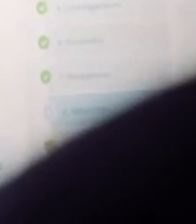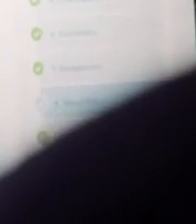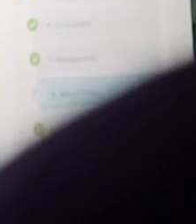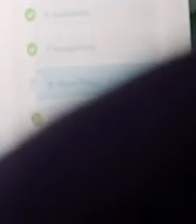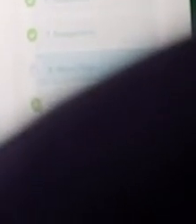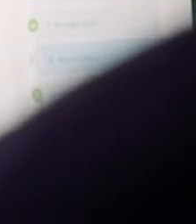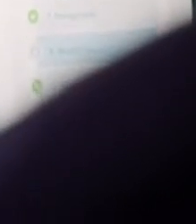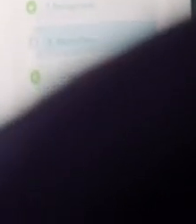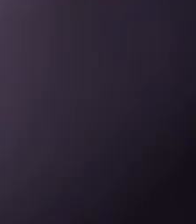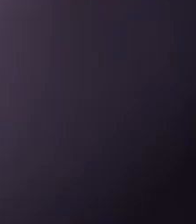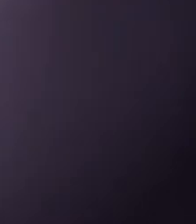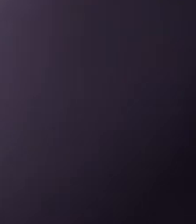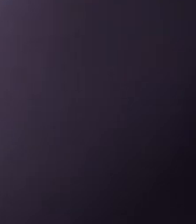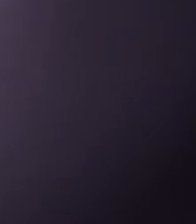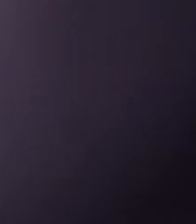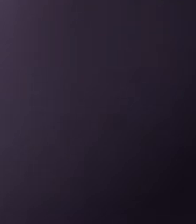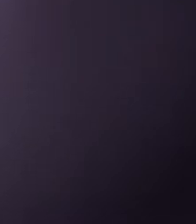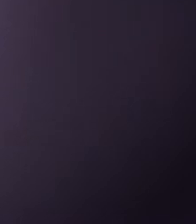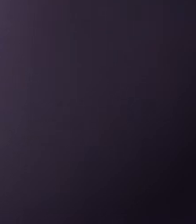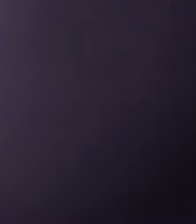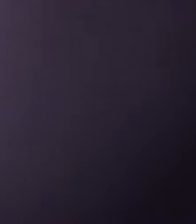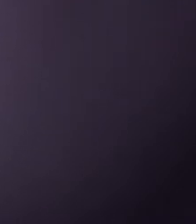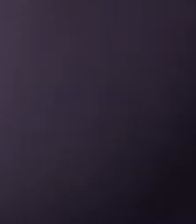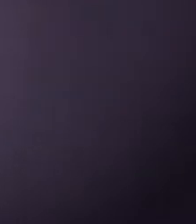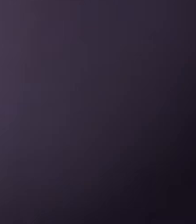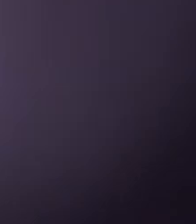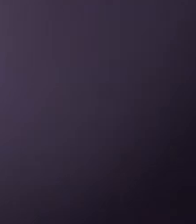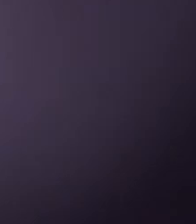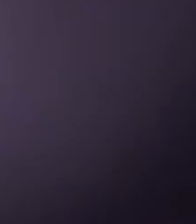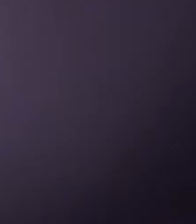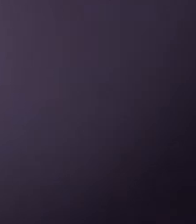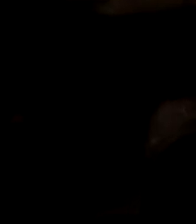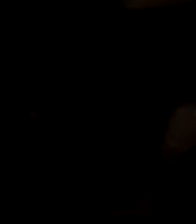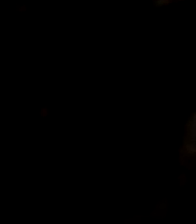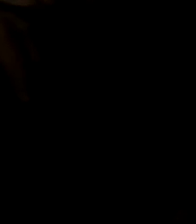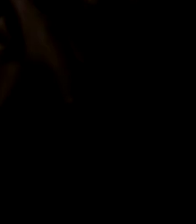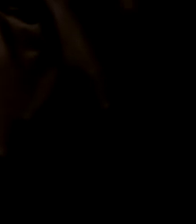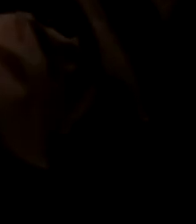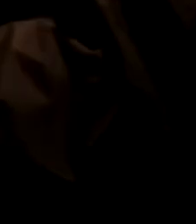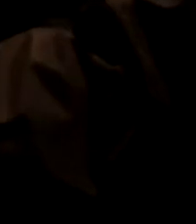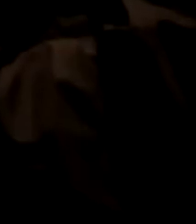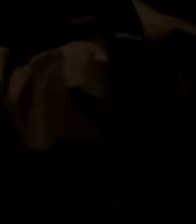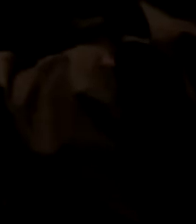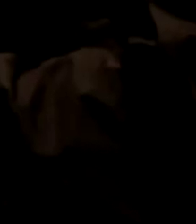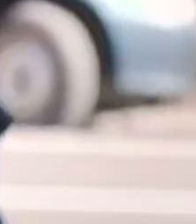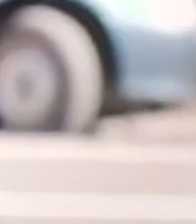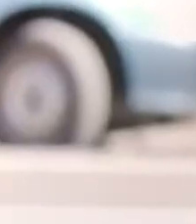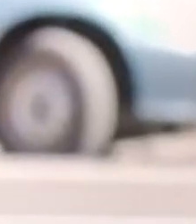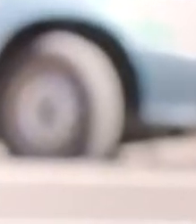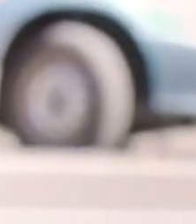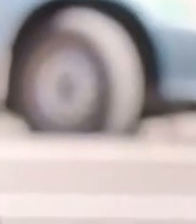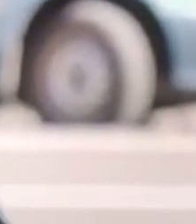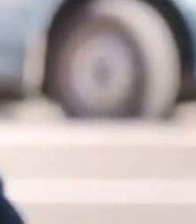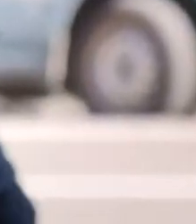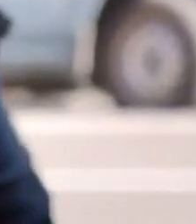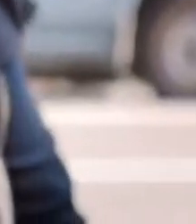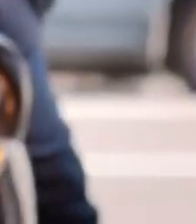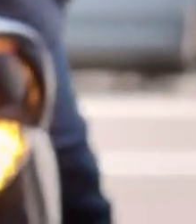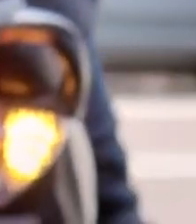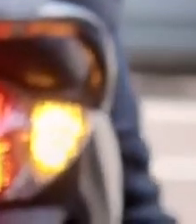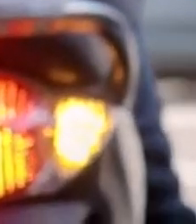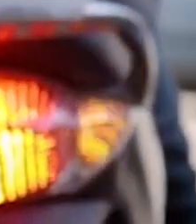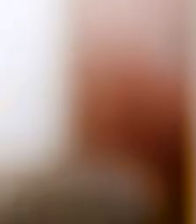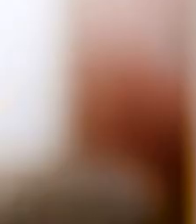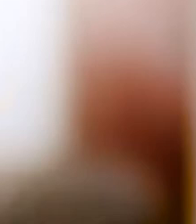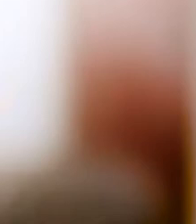was approximately one week. So I got involved very quickly and that's what we need. We need that sort of productivity.